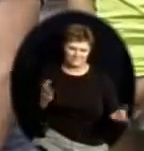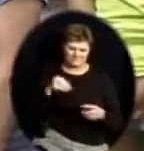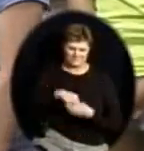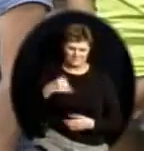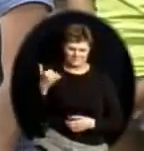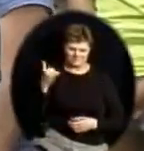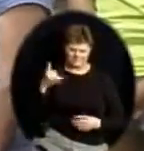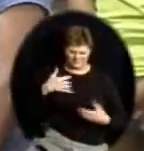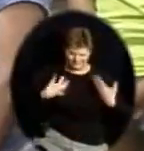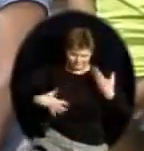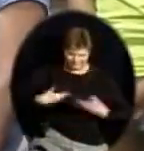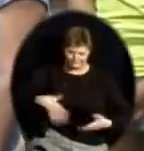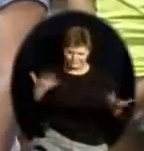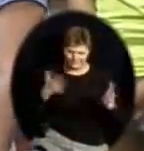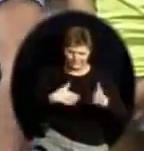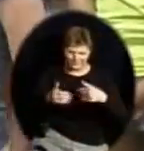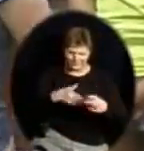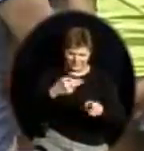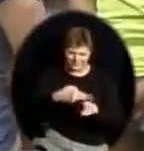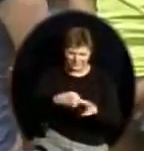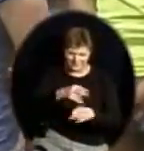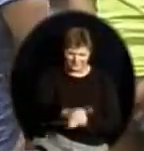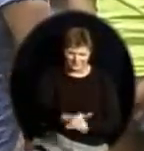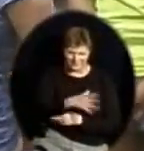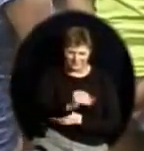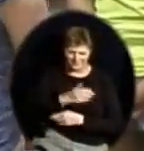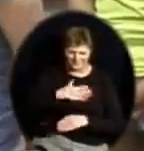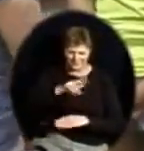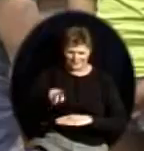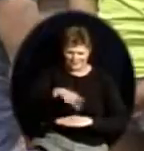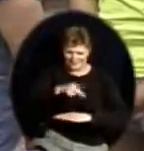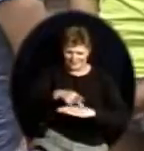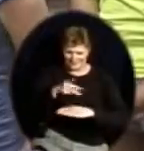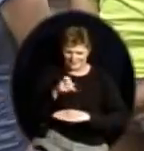And my principal, Mr. Massey.